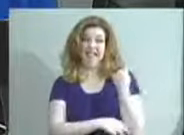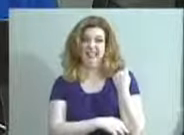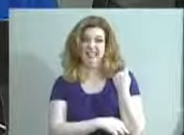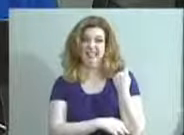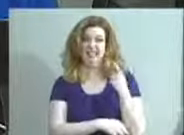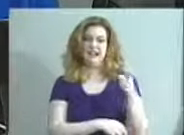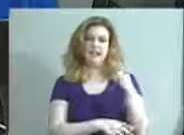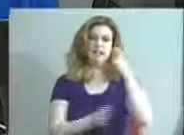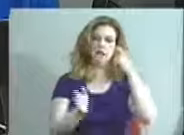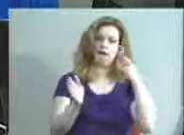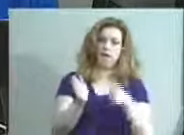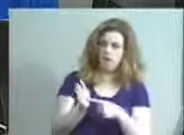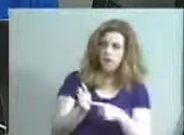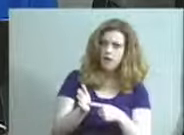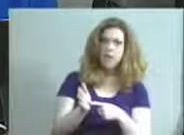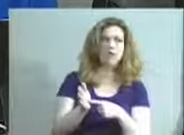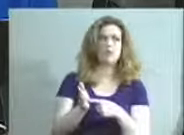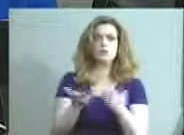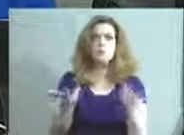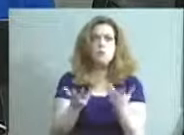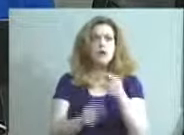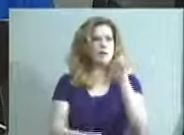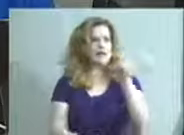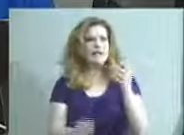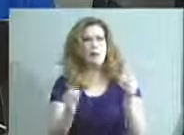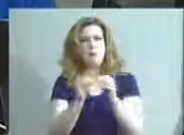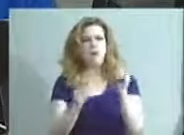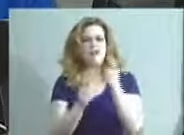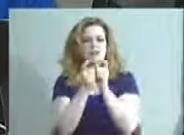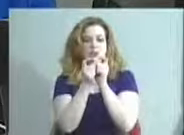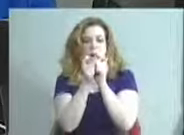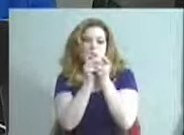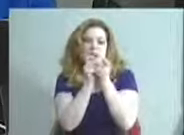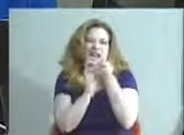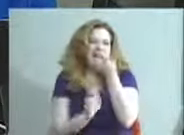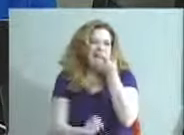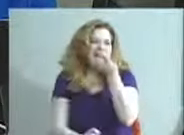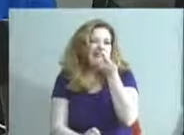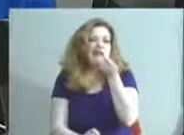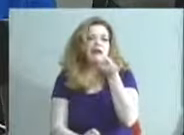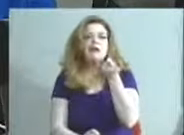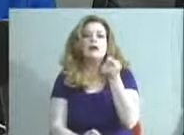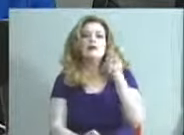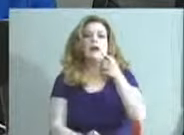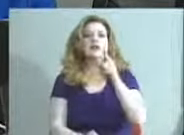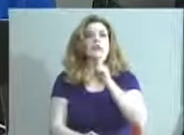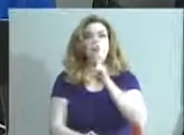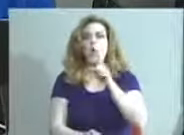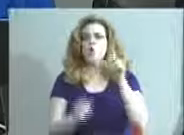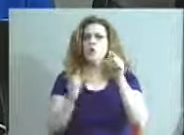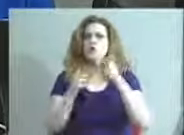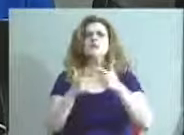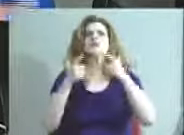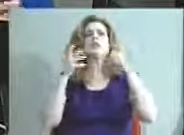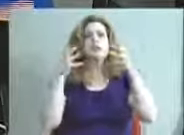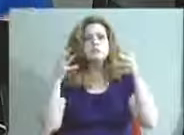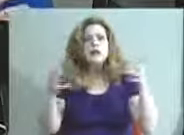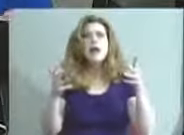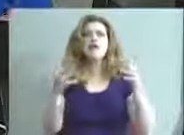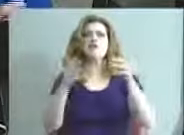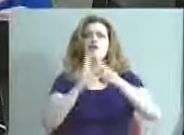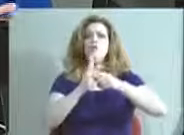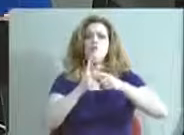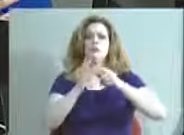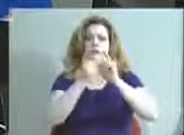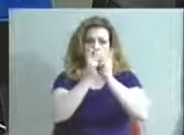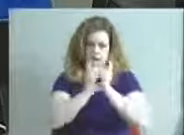what was needed was more than a tweak, right, that it was really going to be a substantial revision that was needed to get